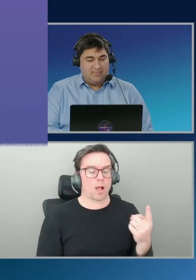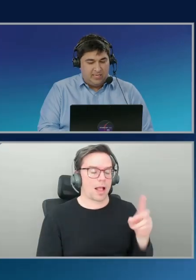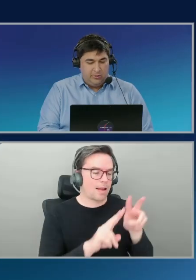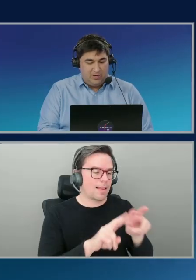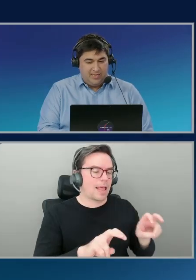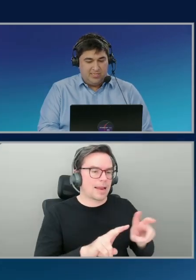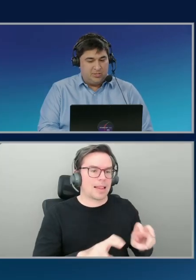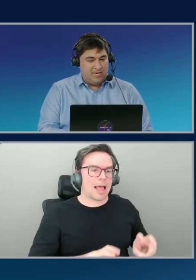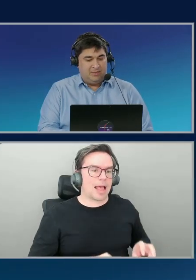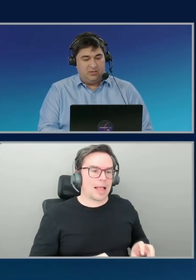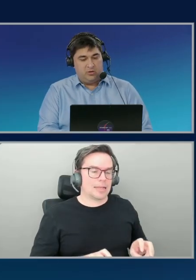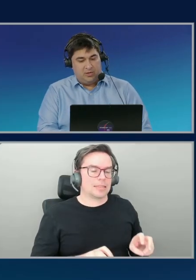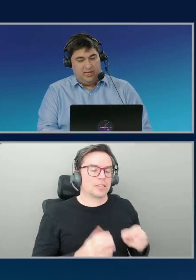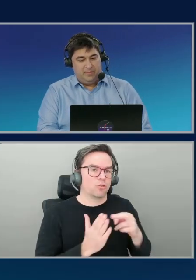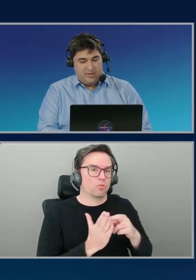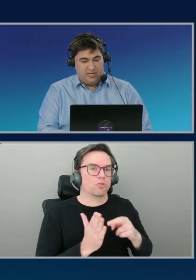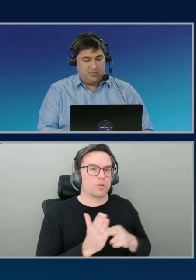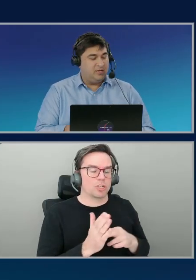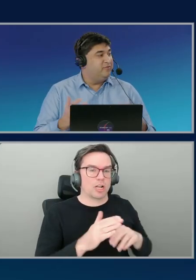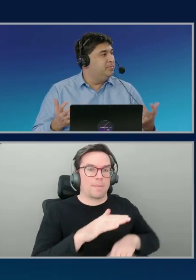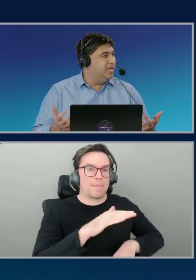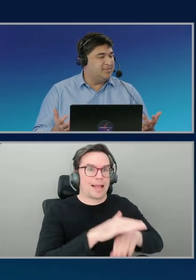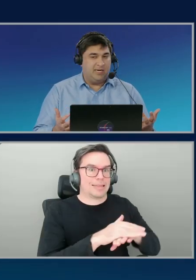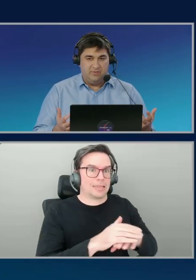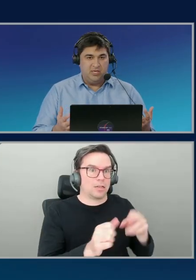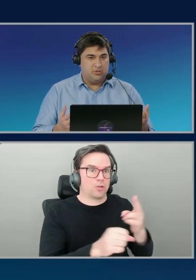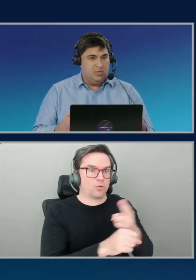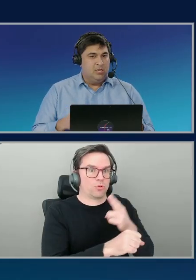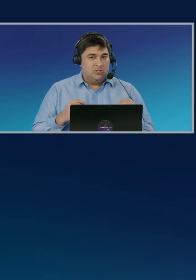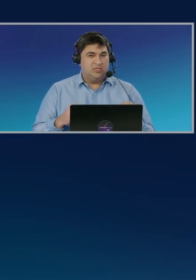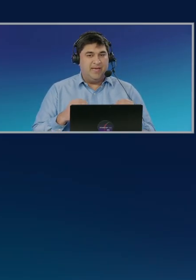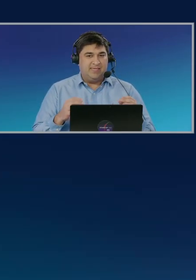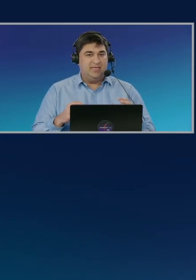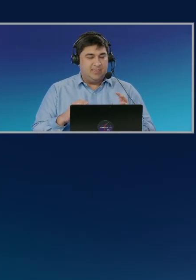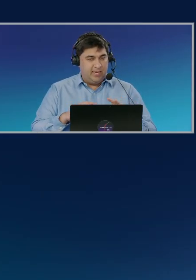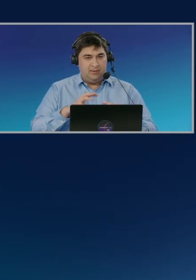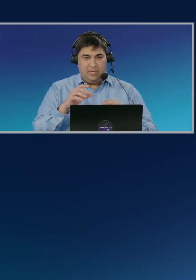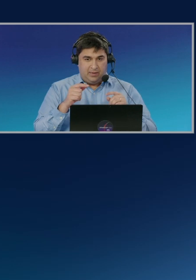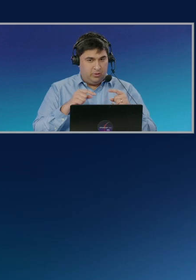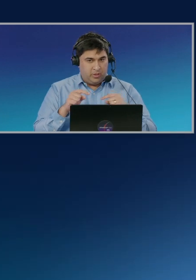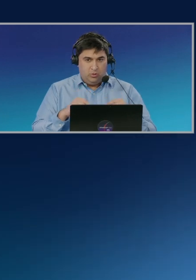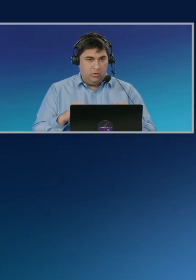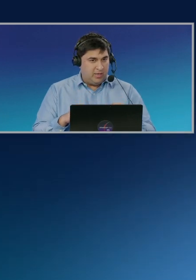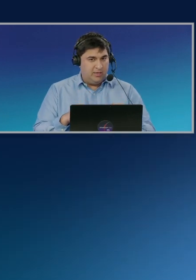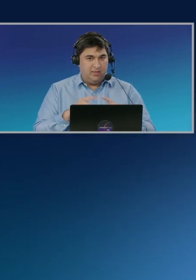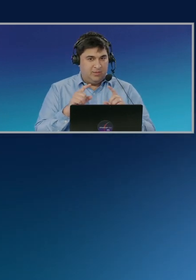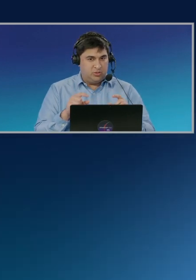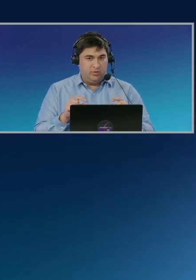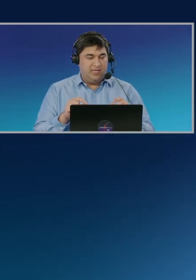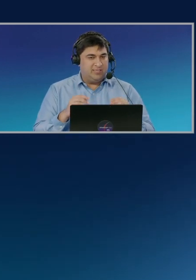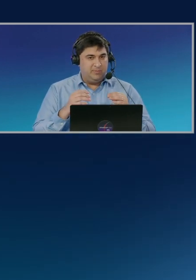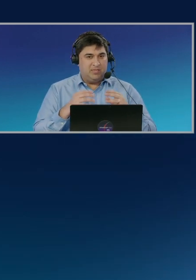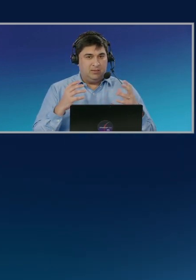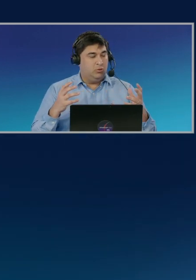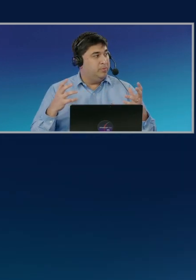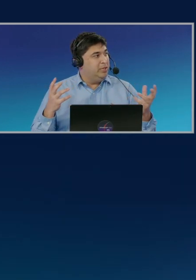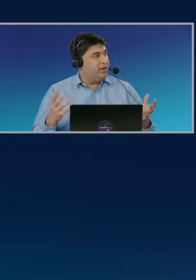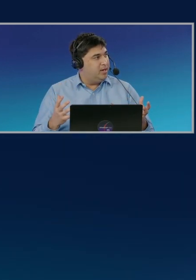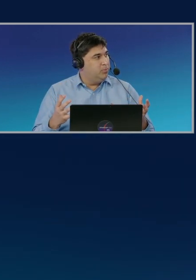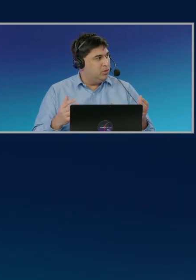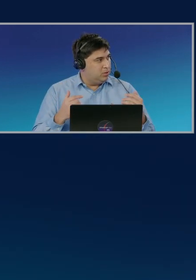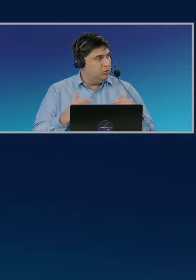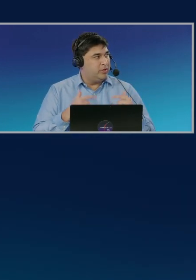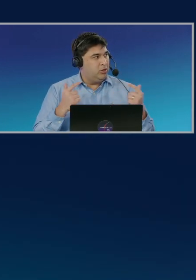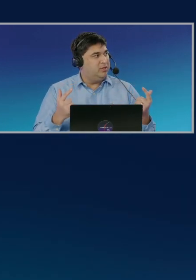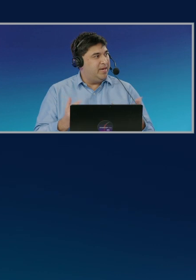capacity utilization and the throttling metrics to confirm the extent of the issue. So it's basically saying like, you can go look at it in the show reasoning, but you could be